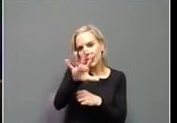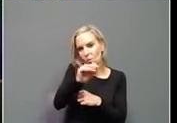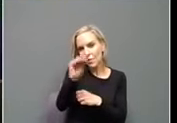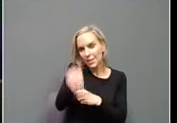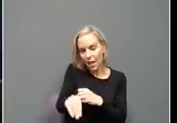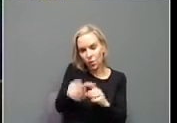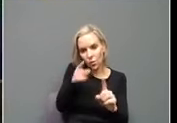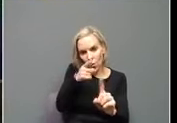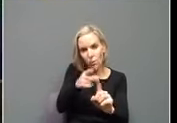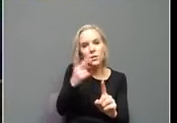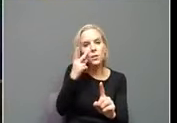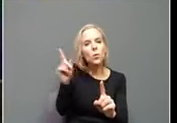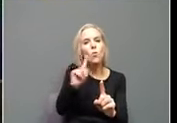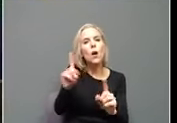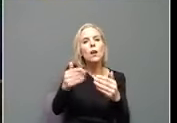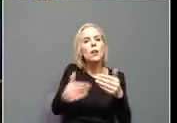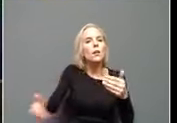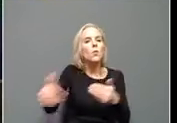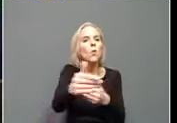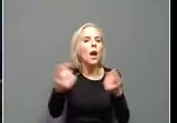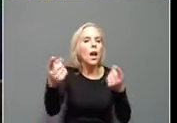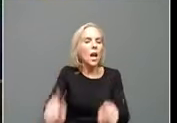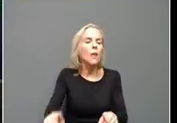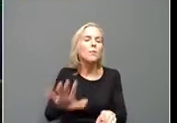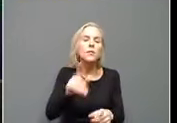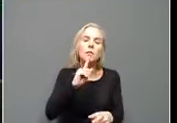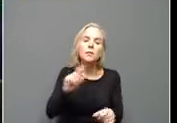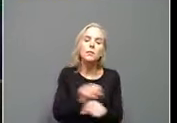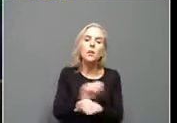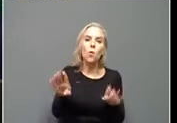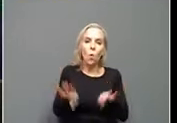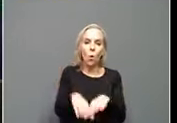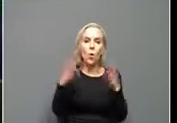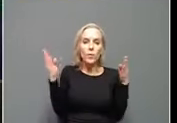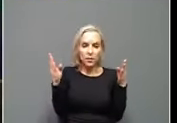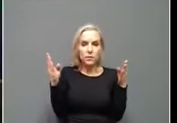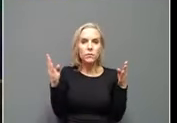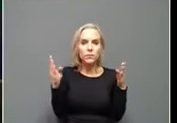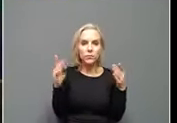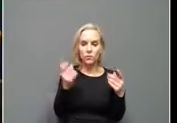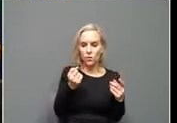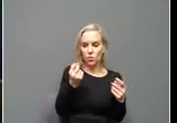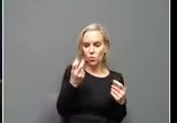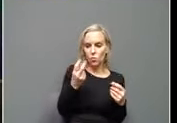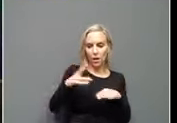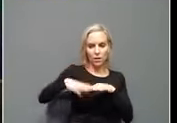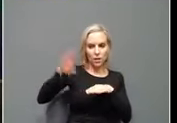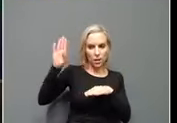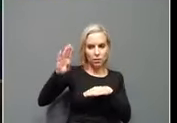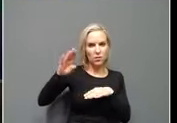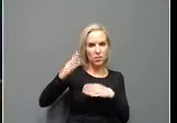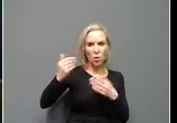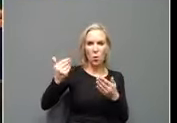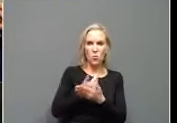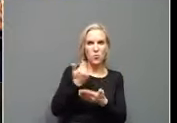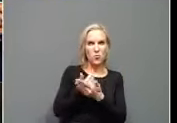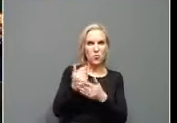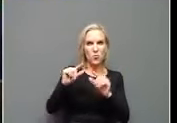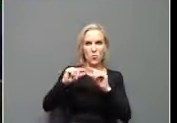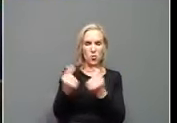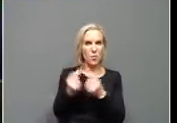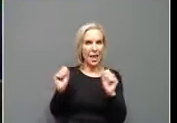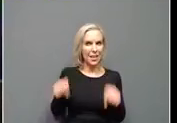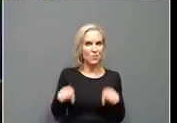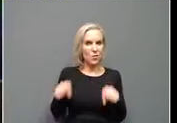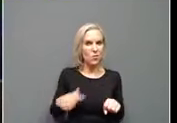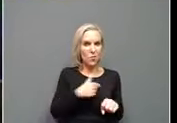got to see where we're going from there. Uh, certainly I think once it opens to 12 year olds and up, there's a whole new group that is eligible and we ought to